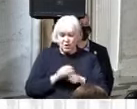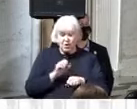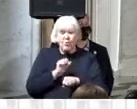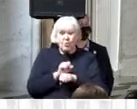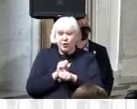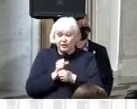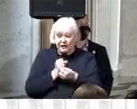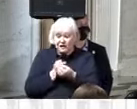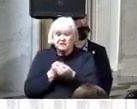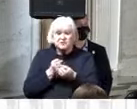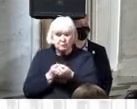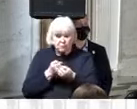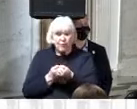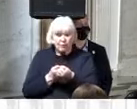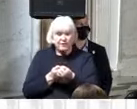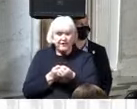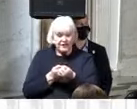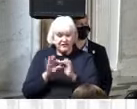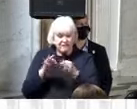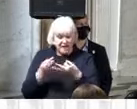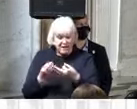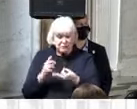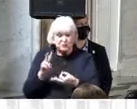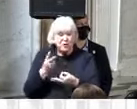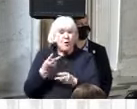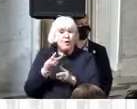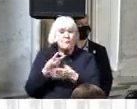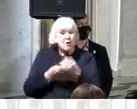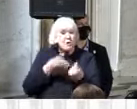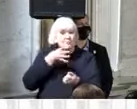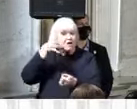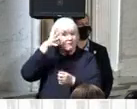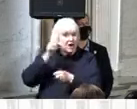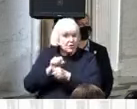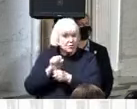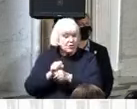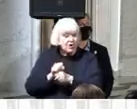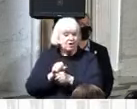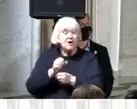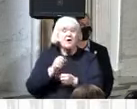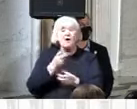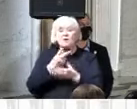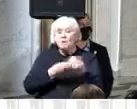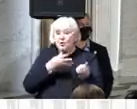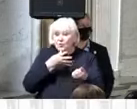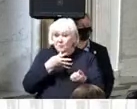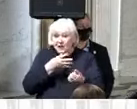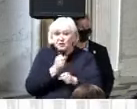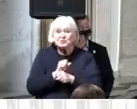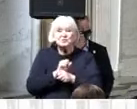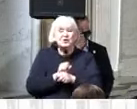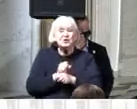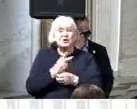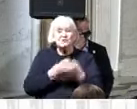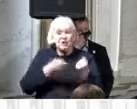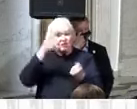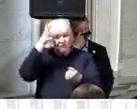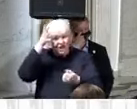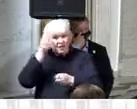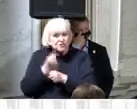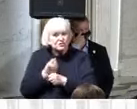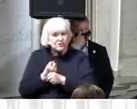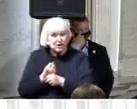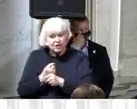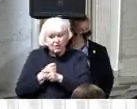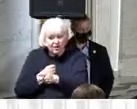our agenda will extend the child tax credit it will expand paid family leave